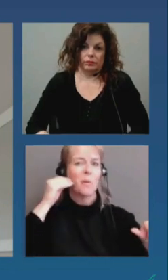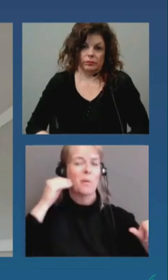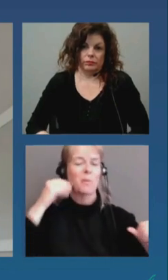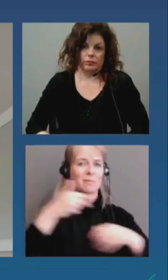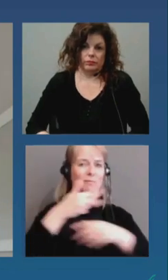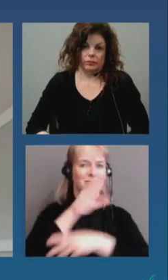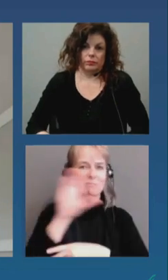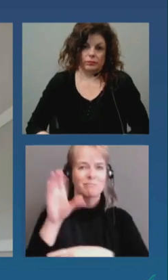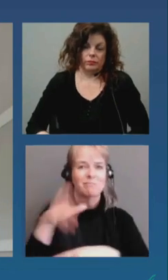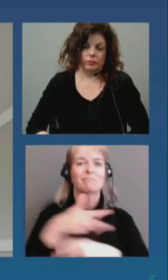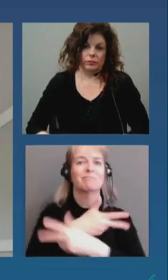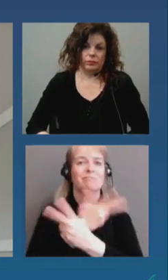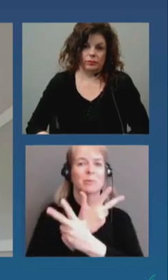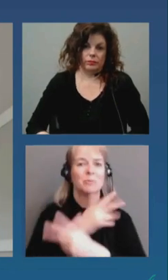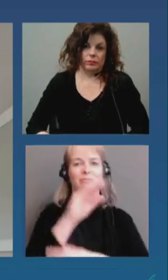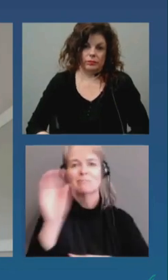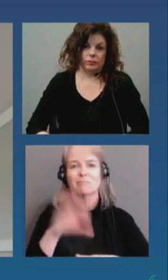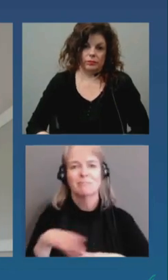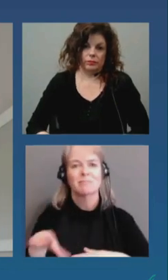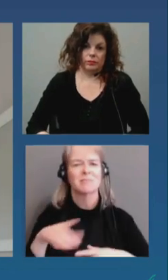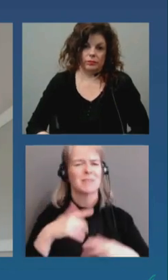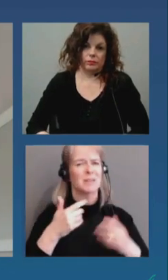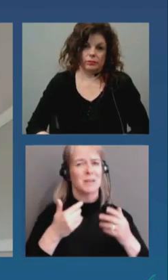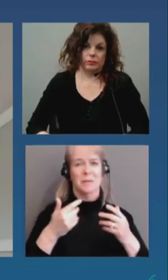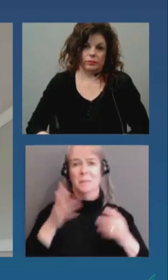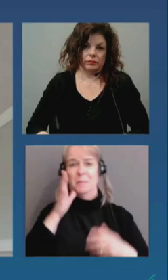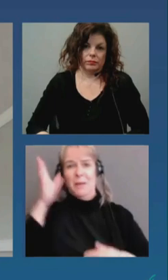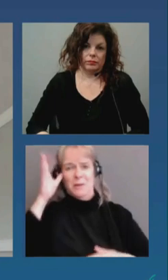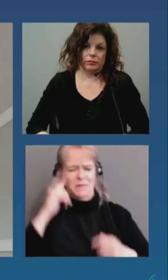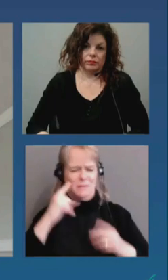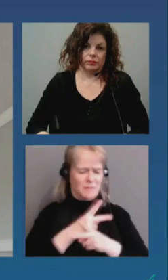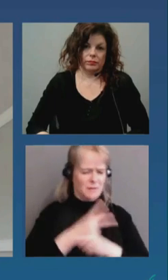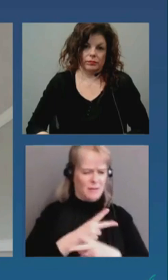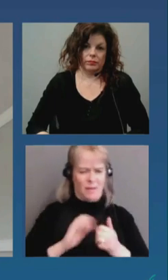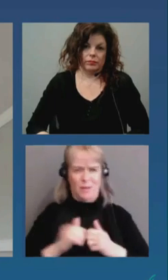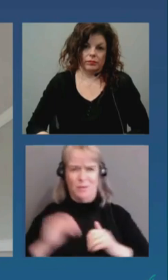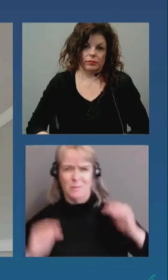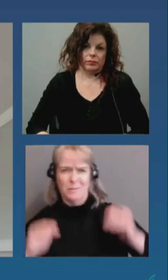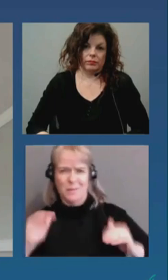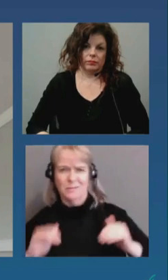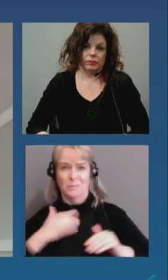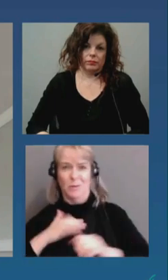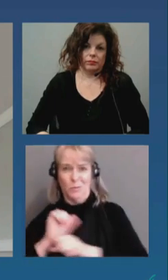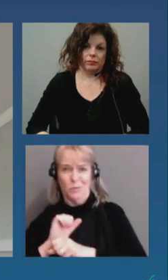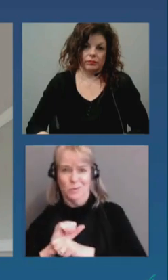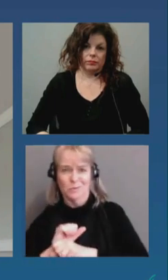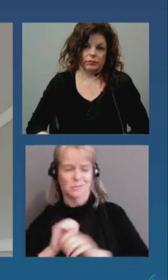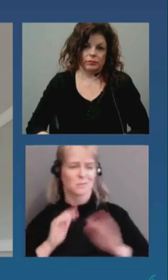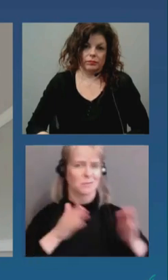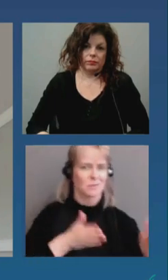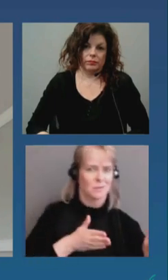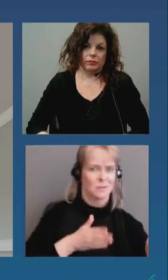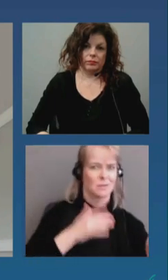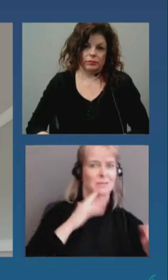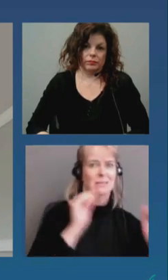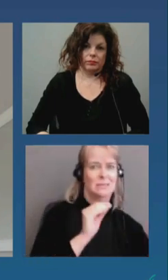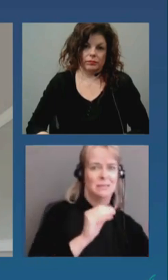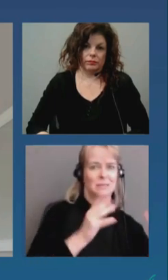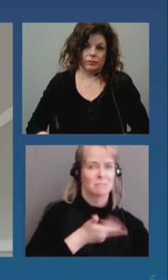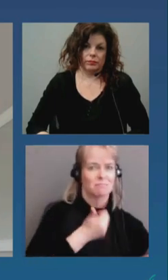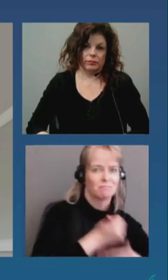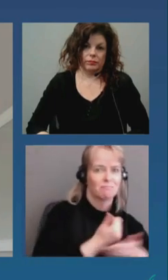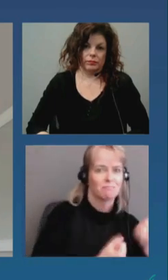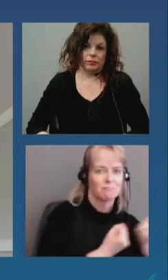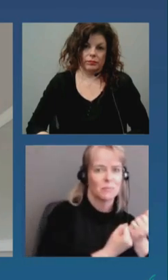schooling. Setting realistic expectations and flexibility from employers are important to make it through this